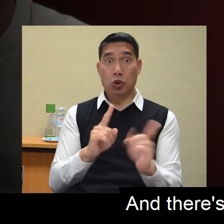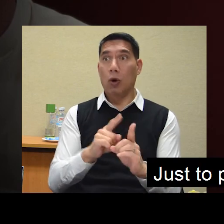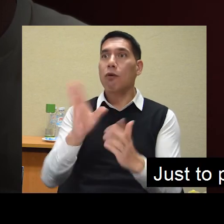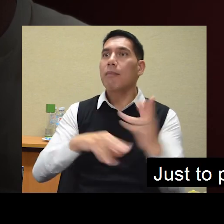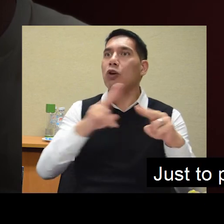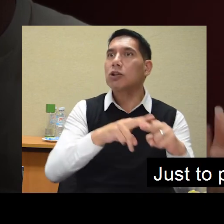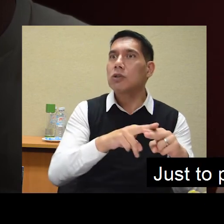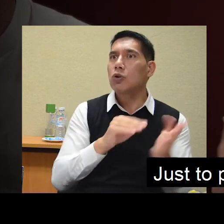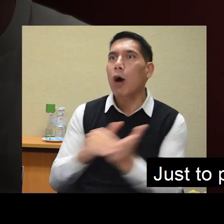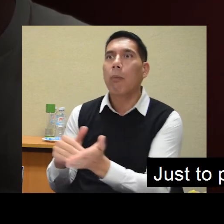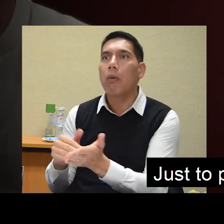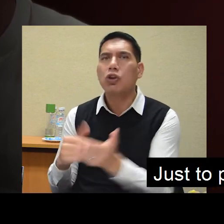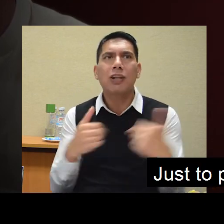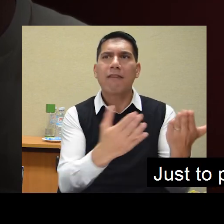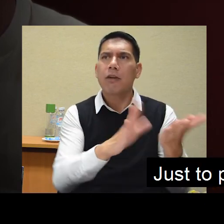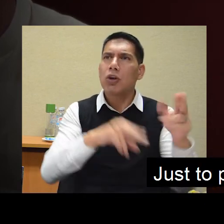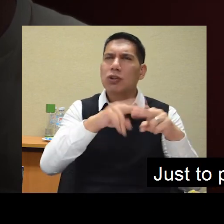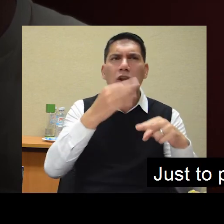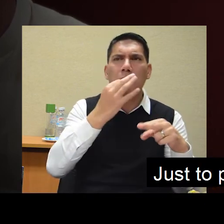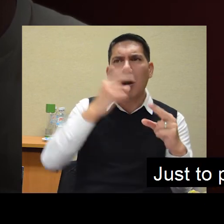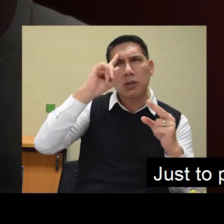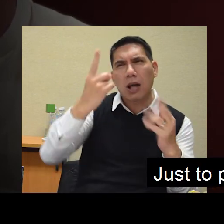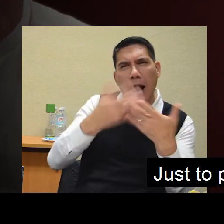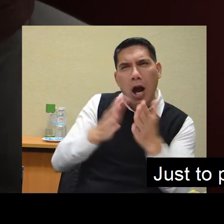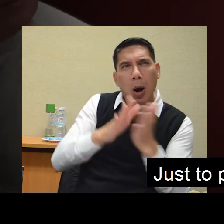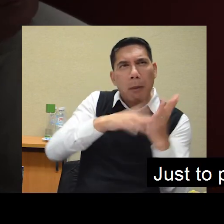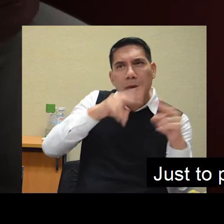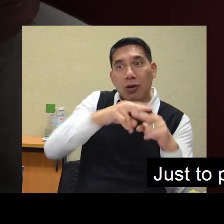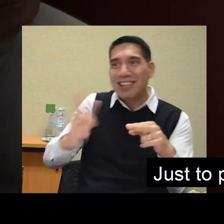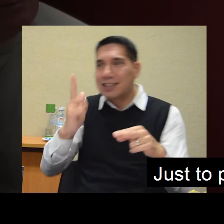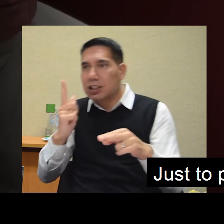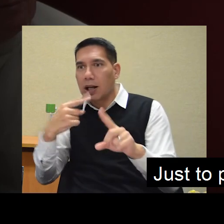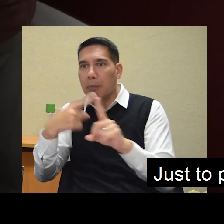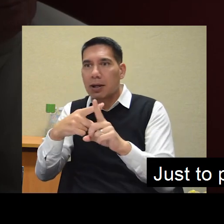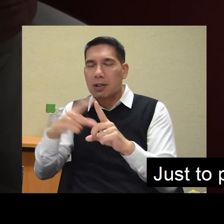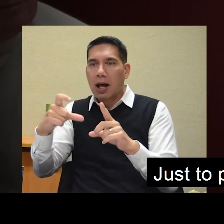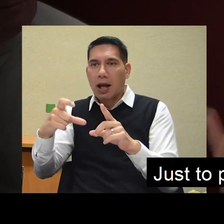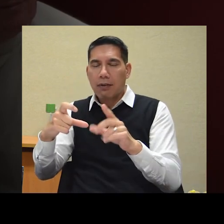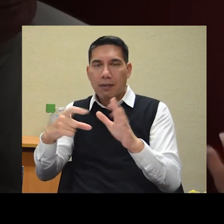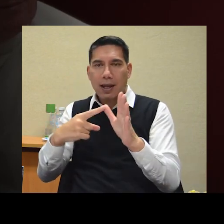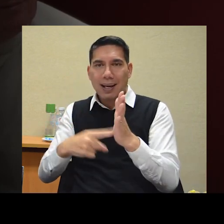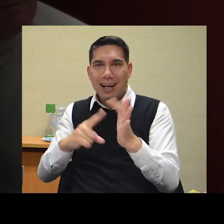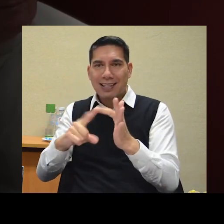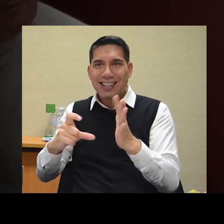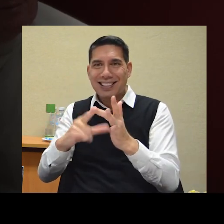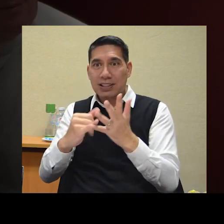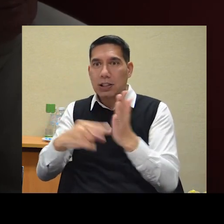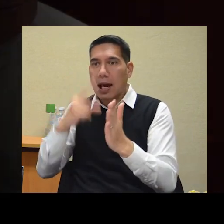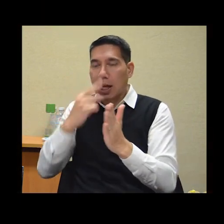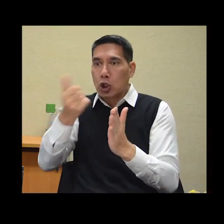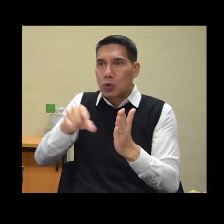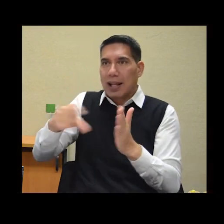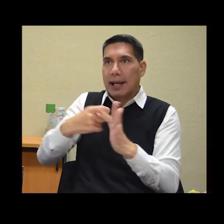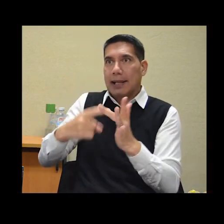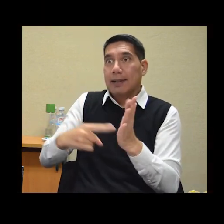parent, just to provide a little bit of an idea as to how the parent, the teacher and the catechist can fully utilise the kit.